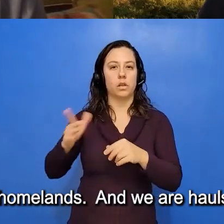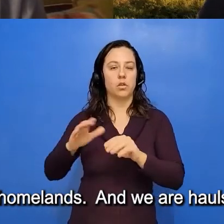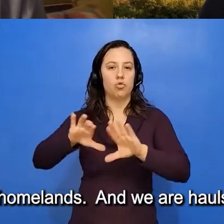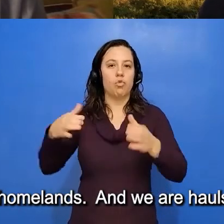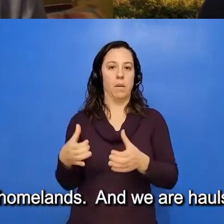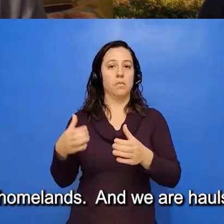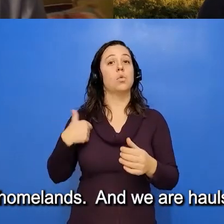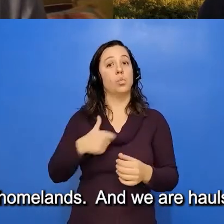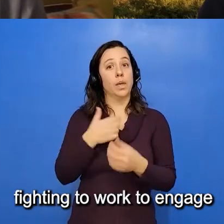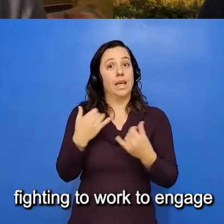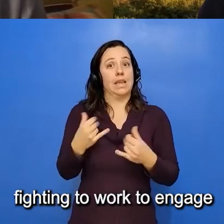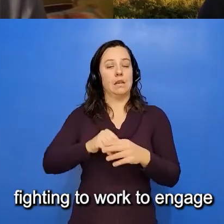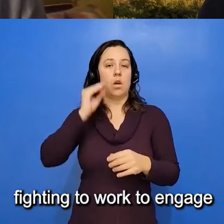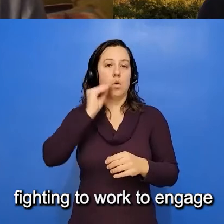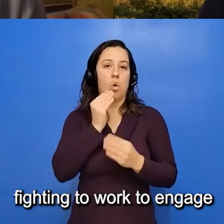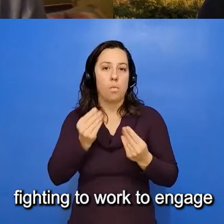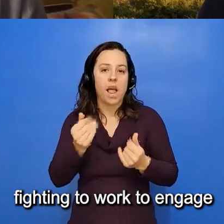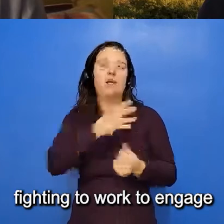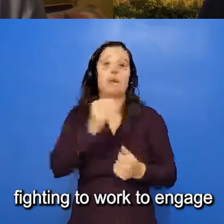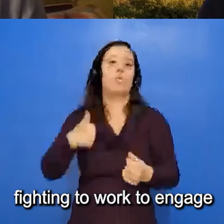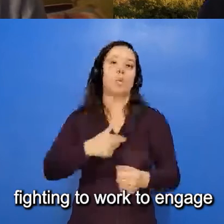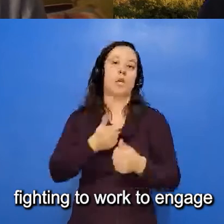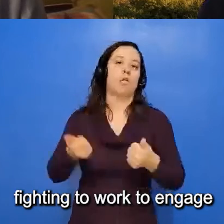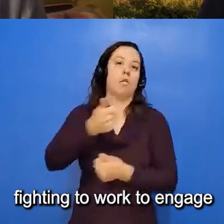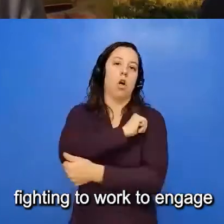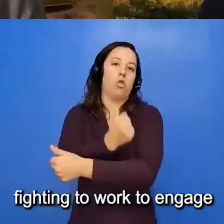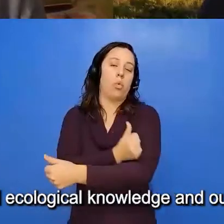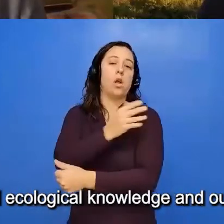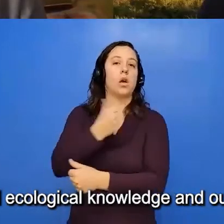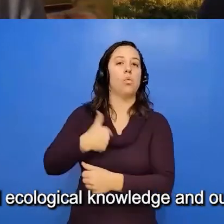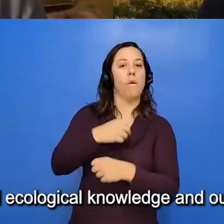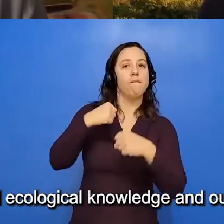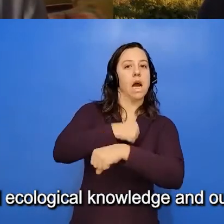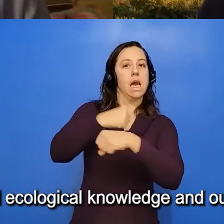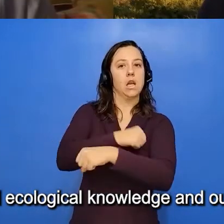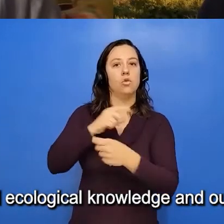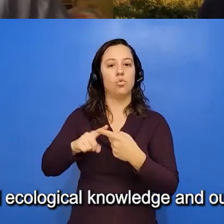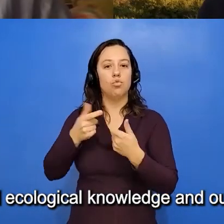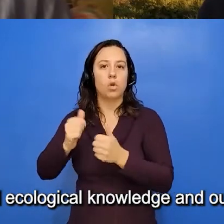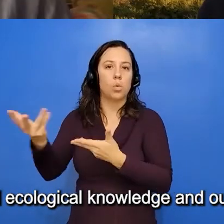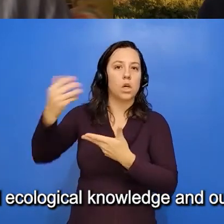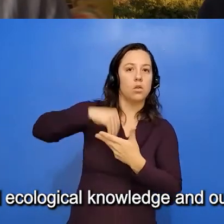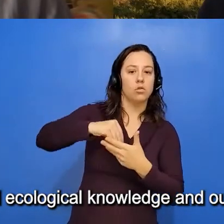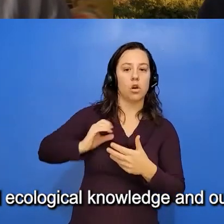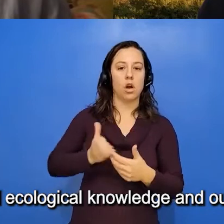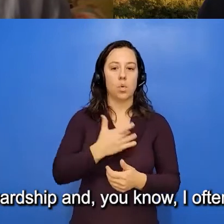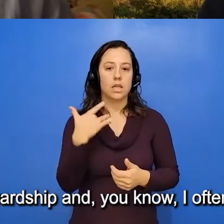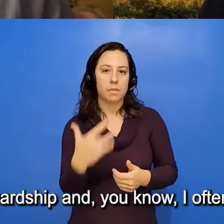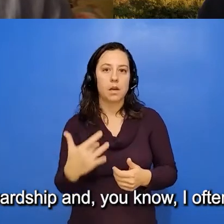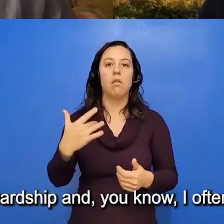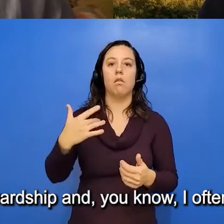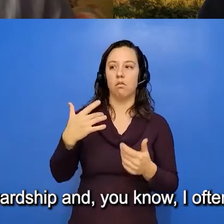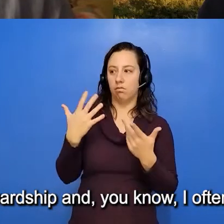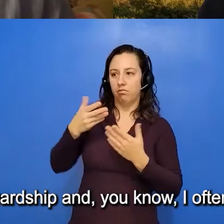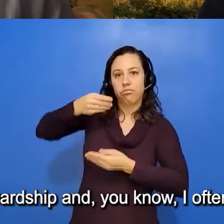usurped. And we are always fighting to work to engage our traditional ecological knowledge in our